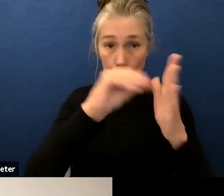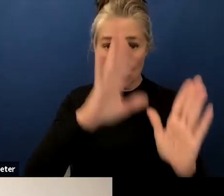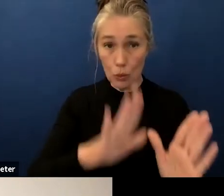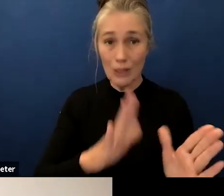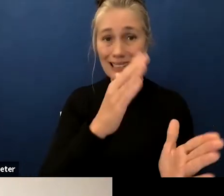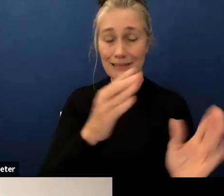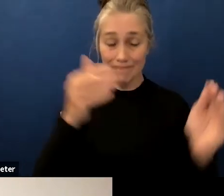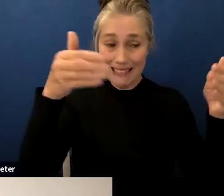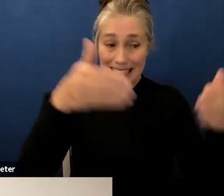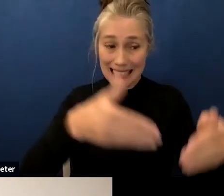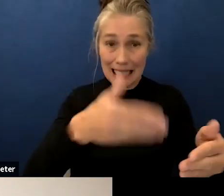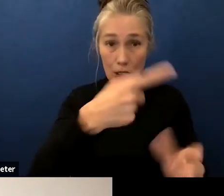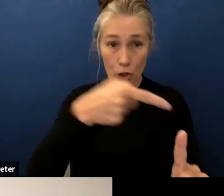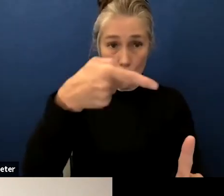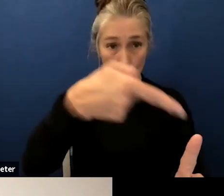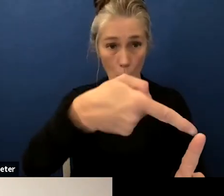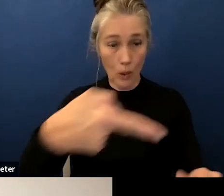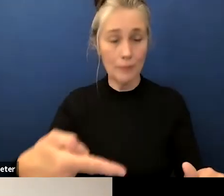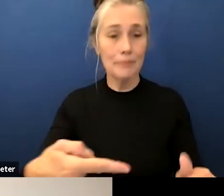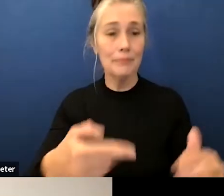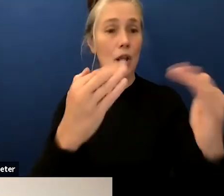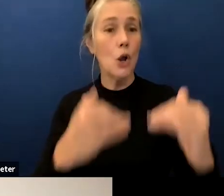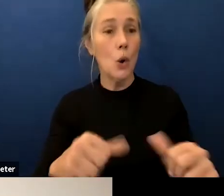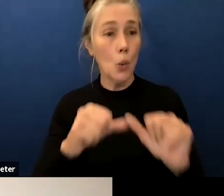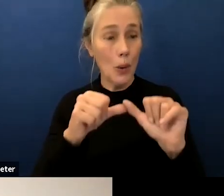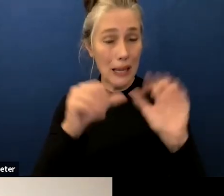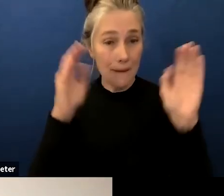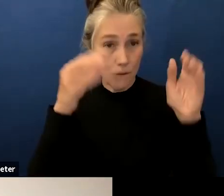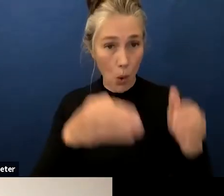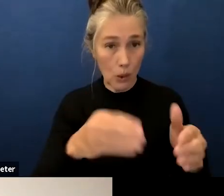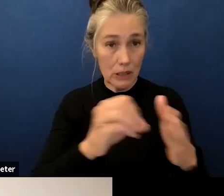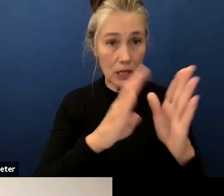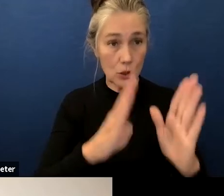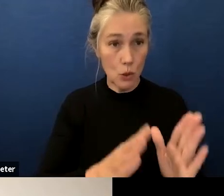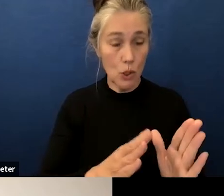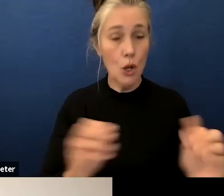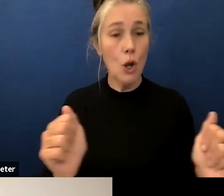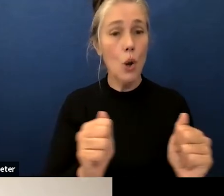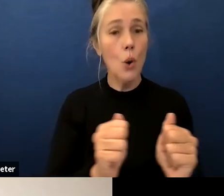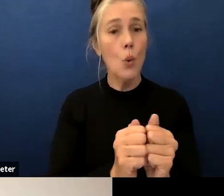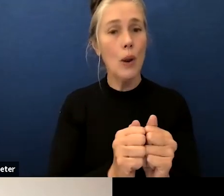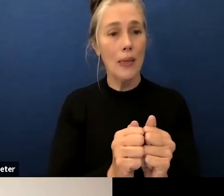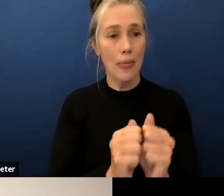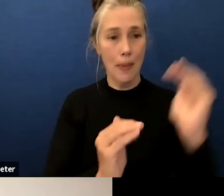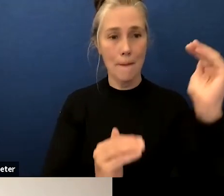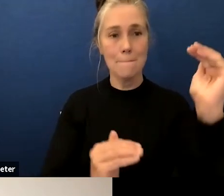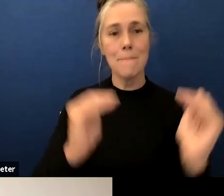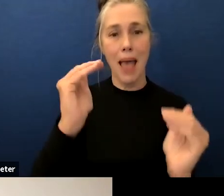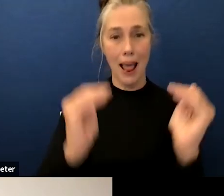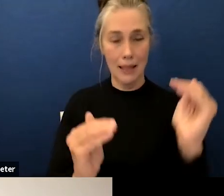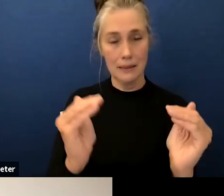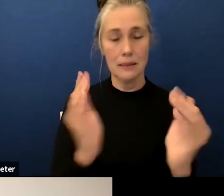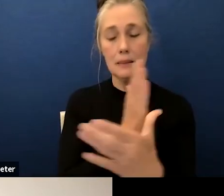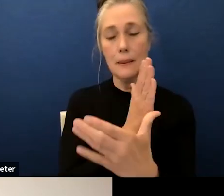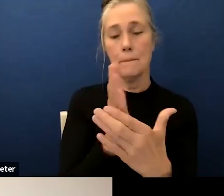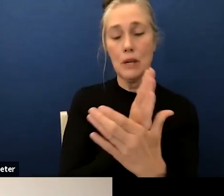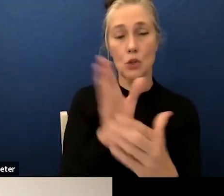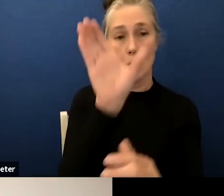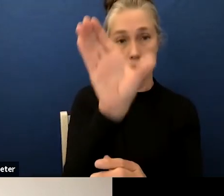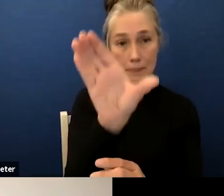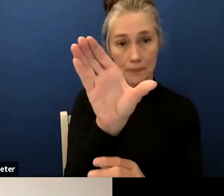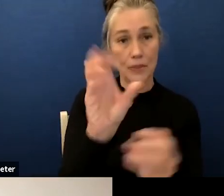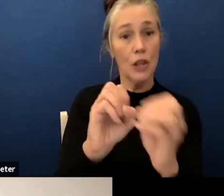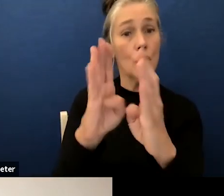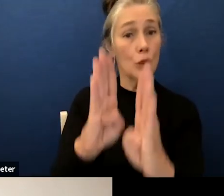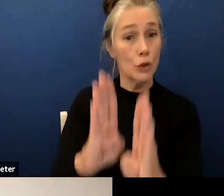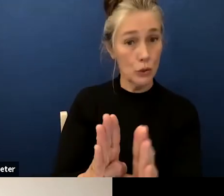we continue to focus on students with the balanced triangulation between our students